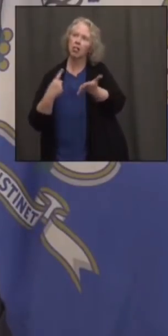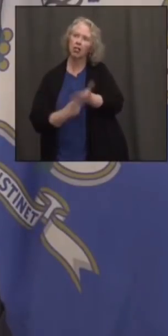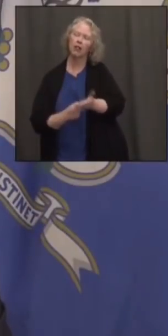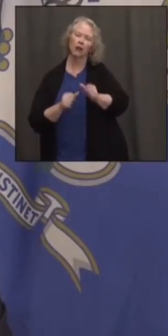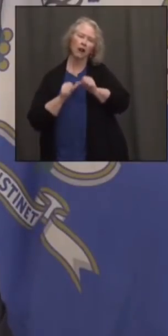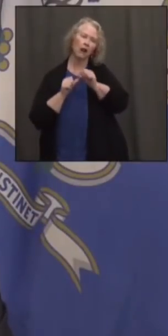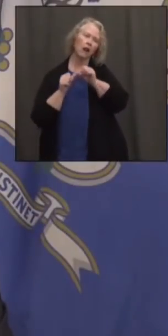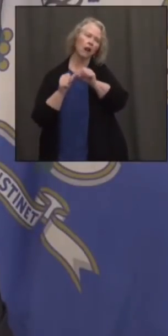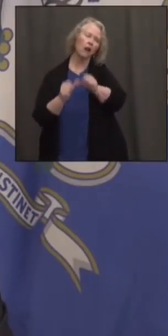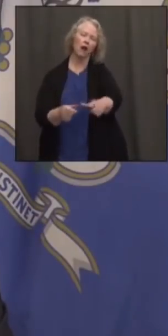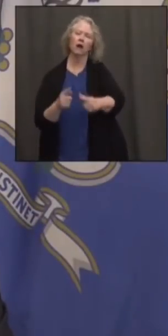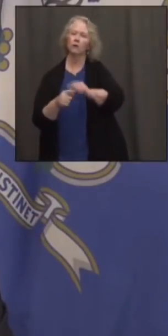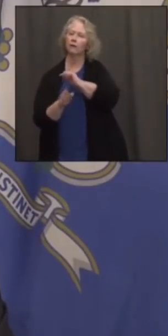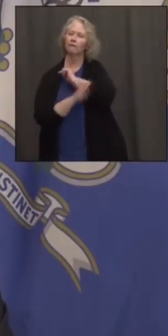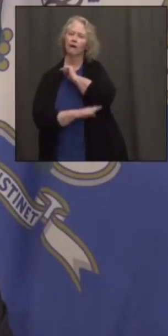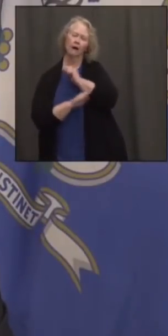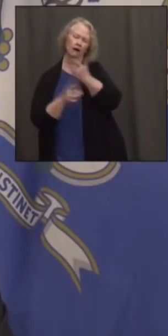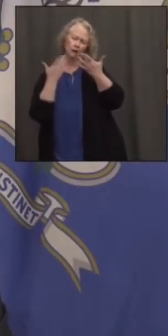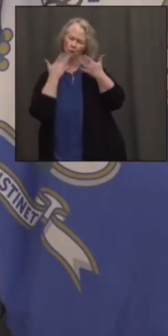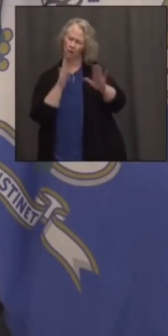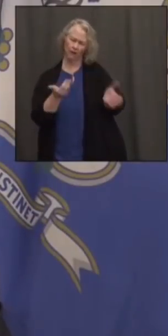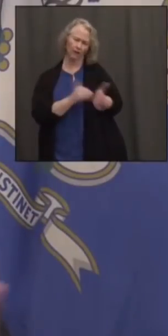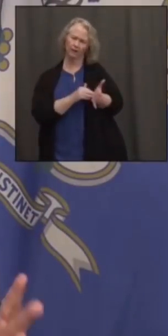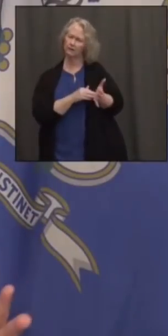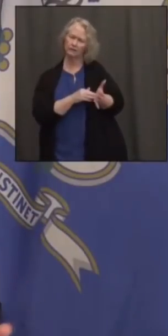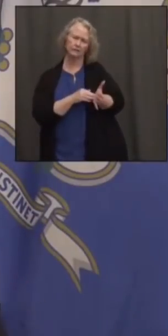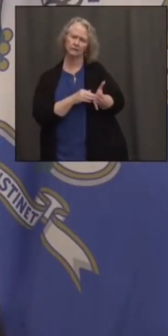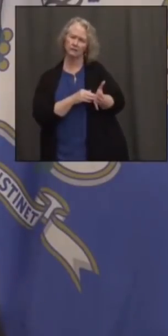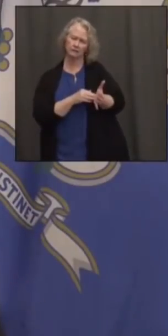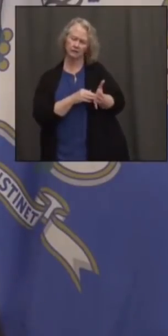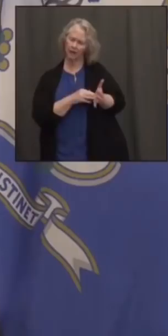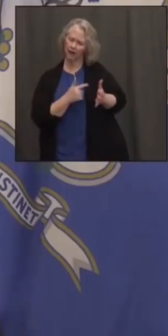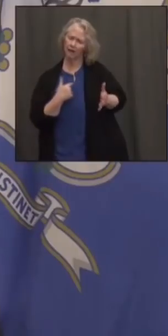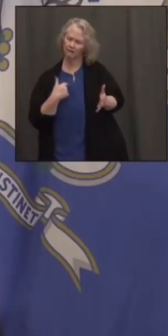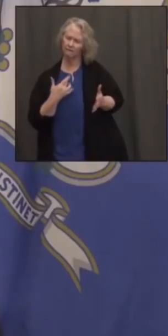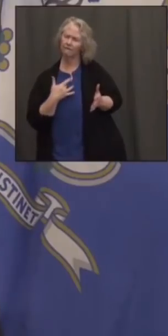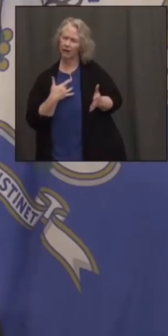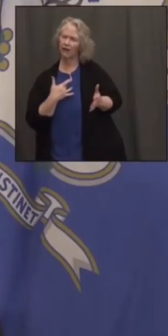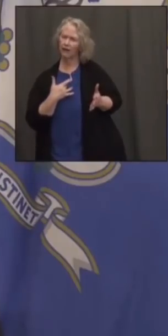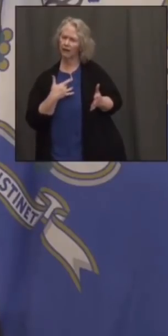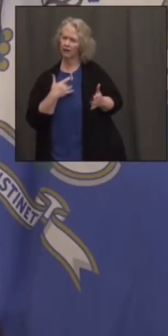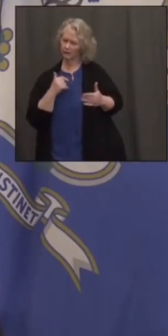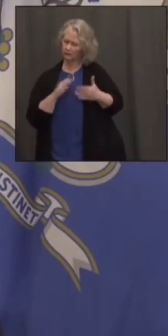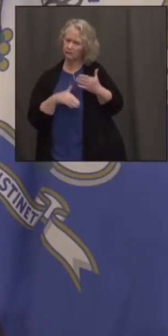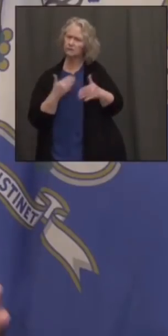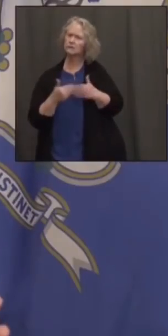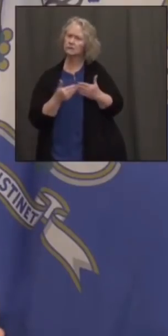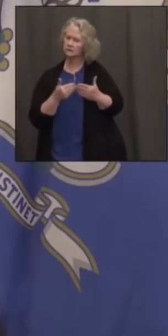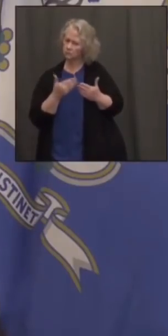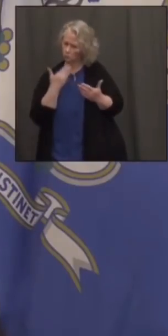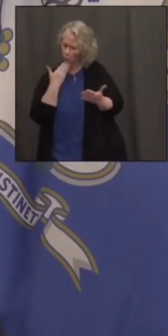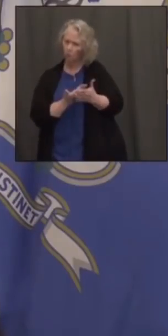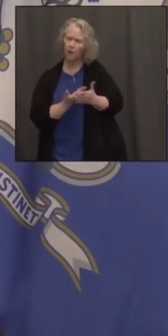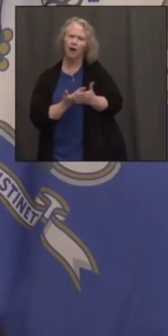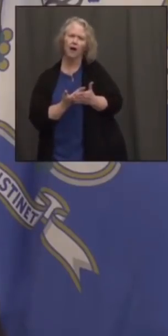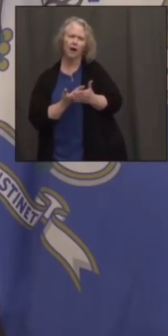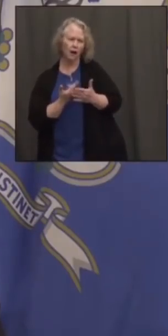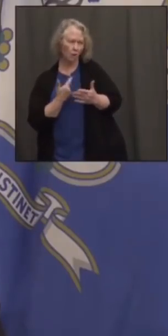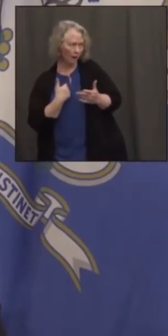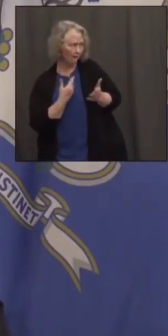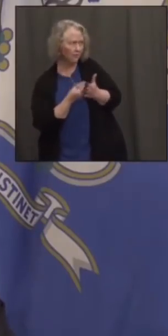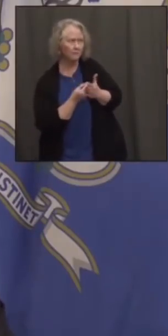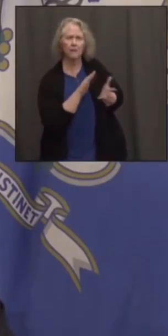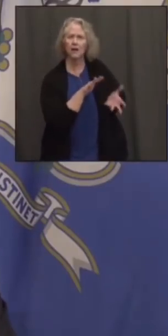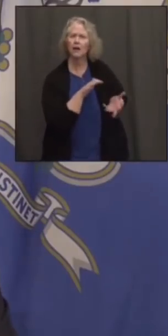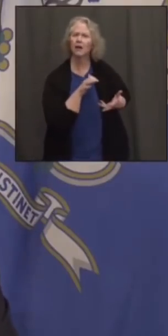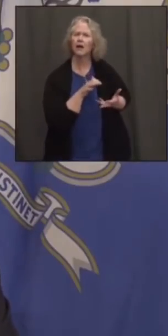October. We don't need any of that. I think we've got a pretty smooth operation going. I think we have the resources to take